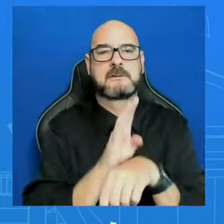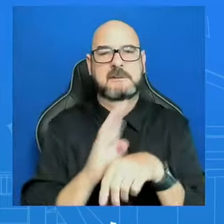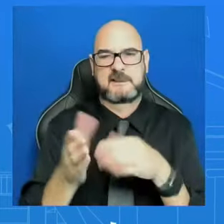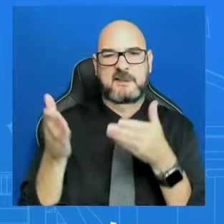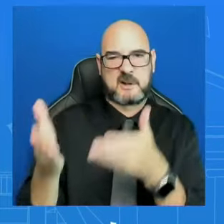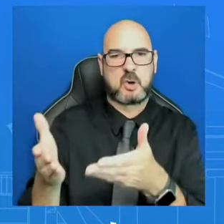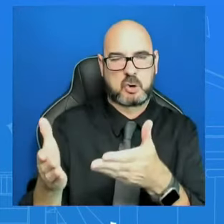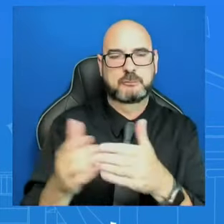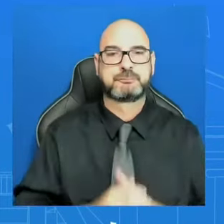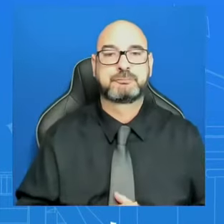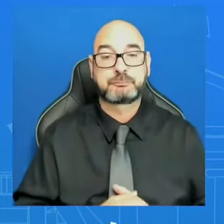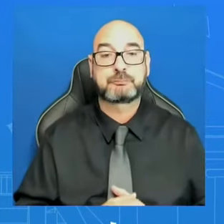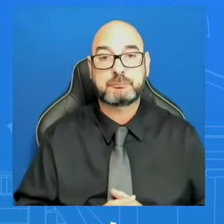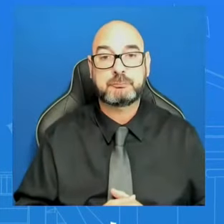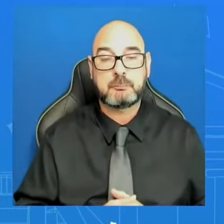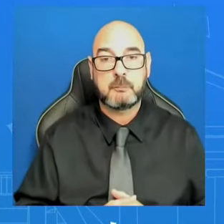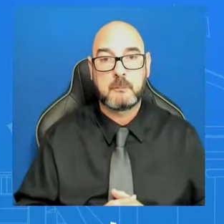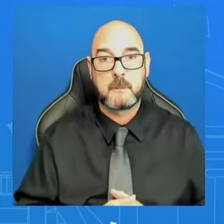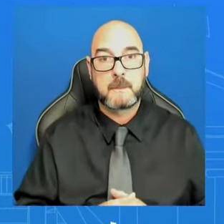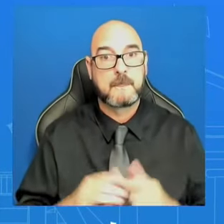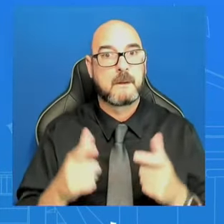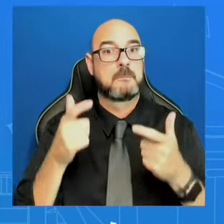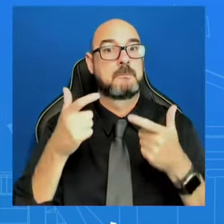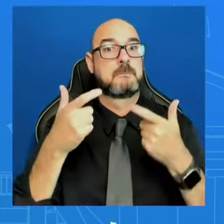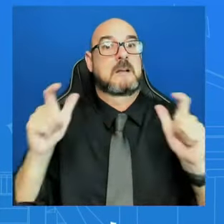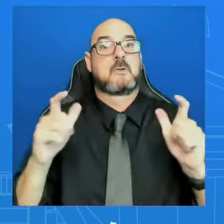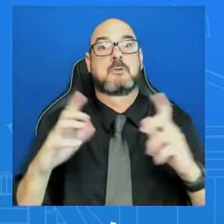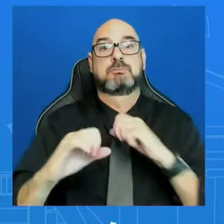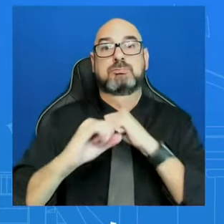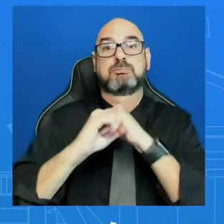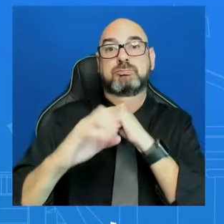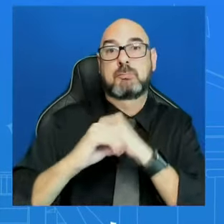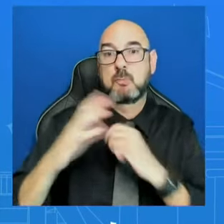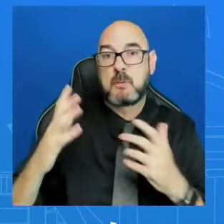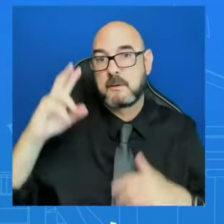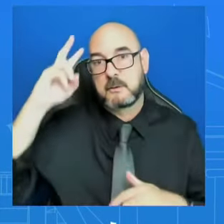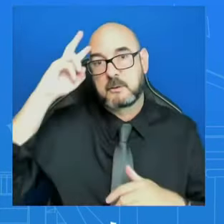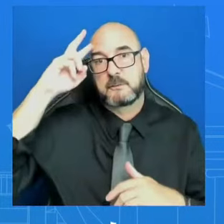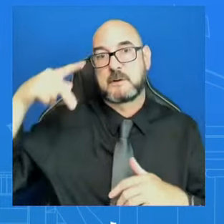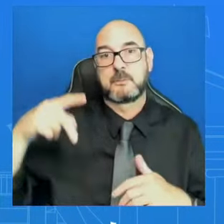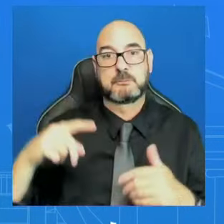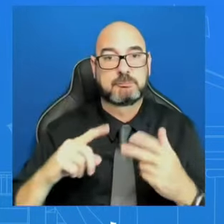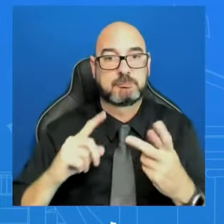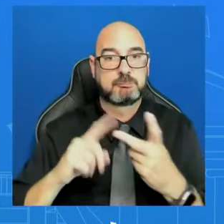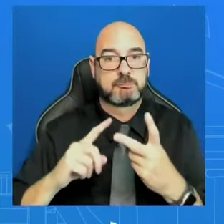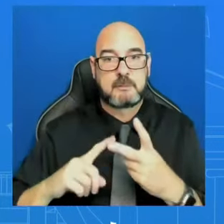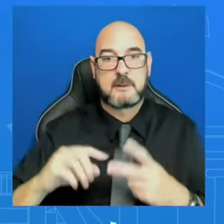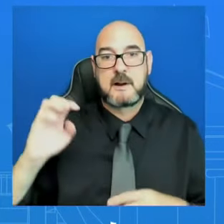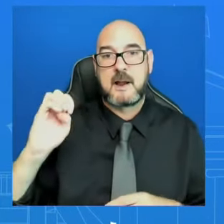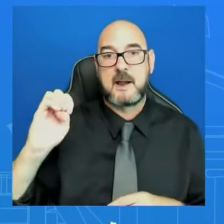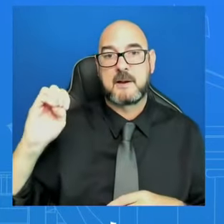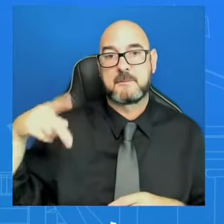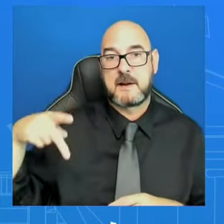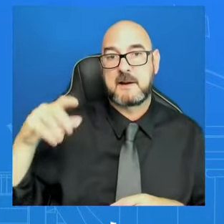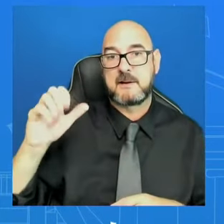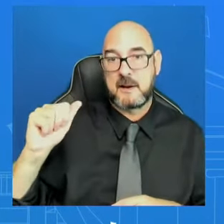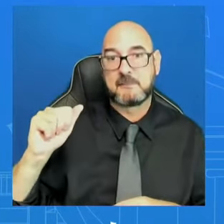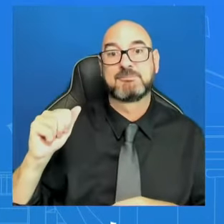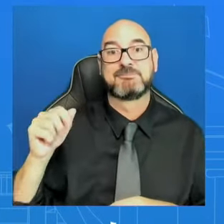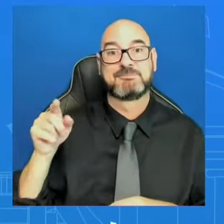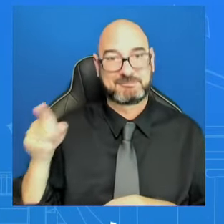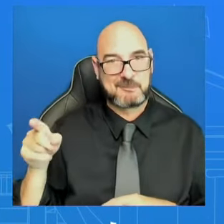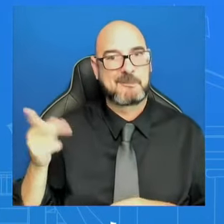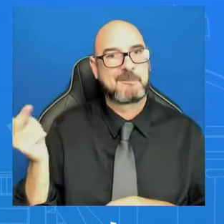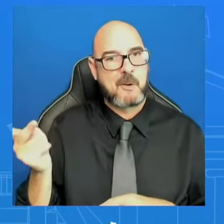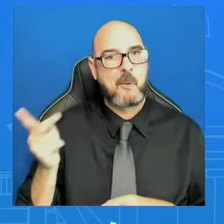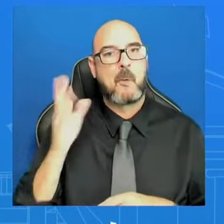big announcement that the vice president and the EPA Administrator Reagan made today in Charlotte, North Carolina. They announced a $20 billion